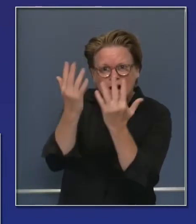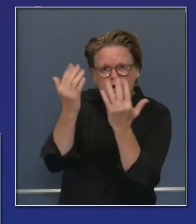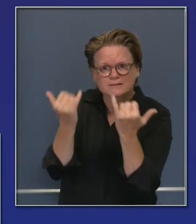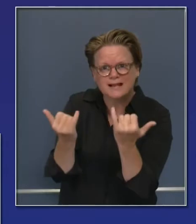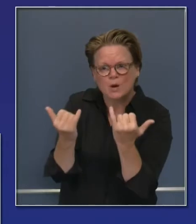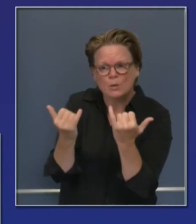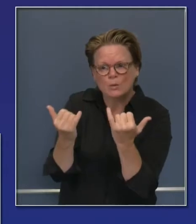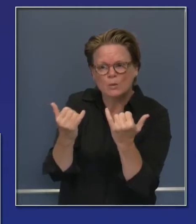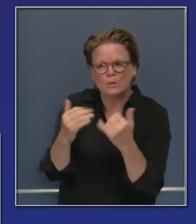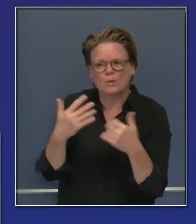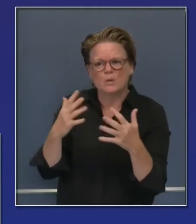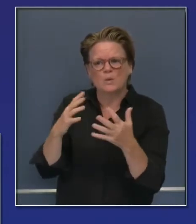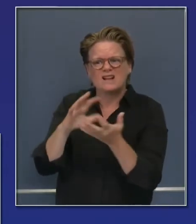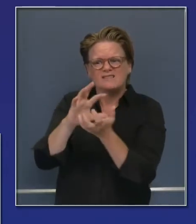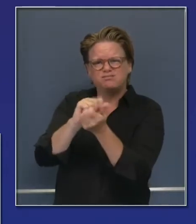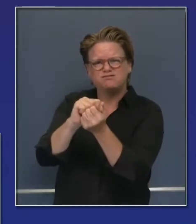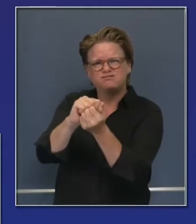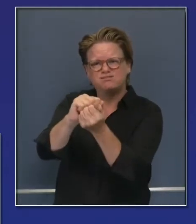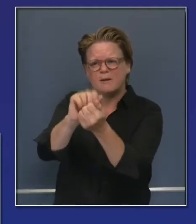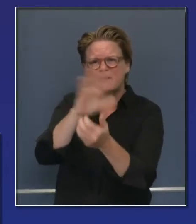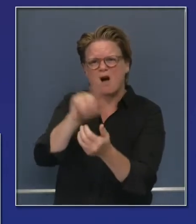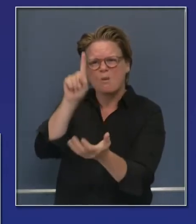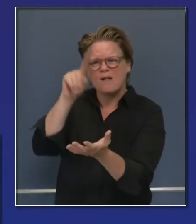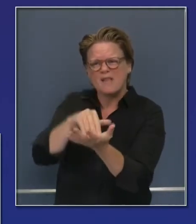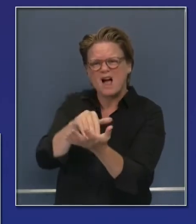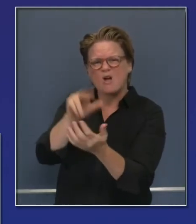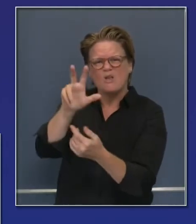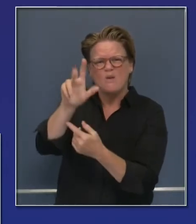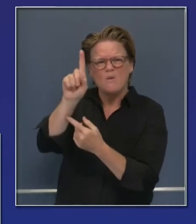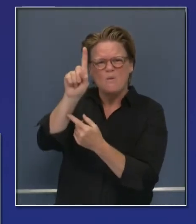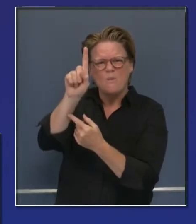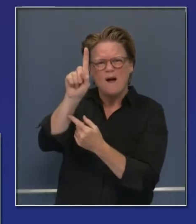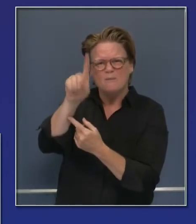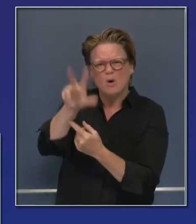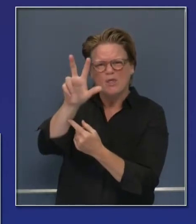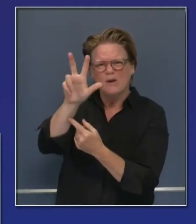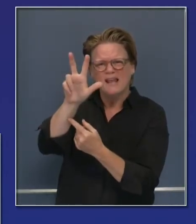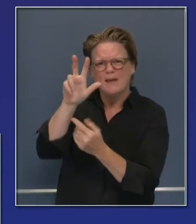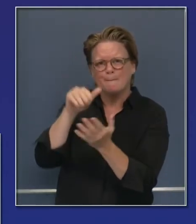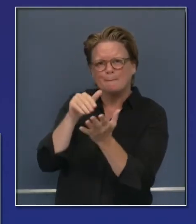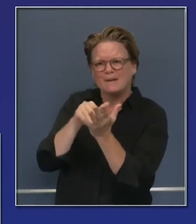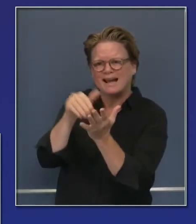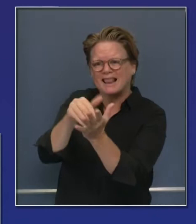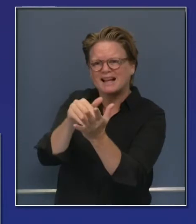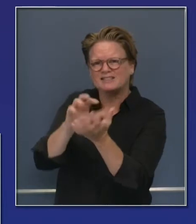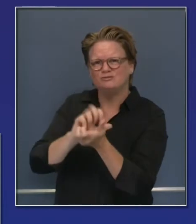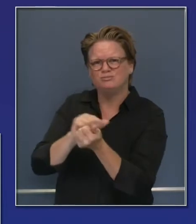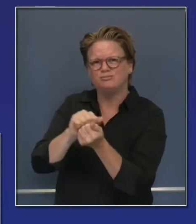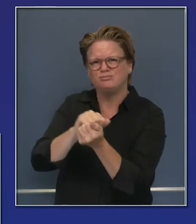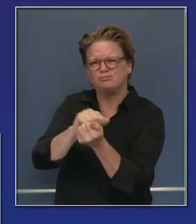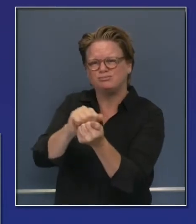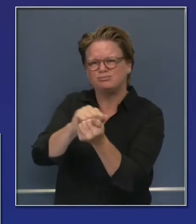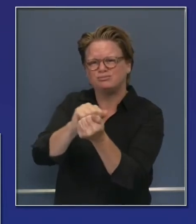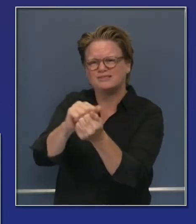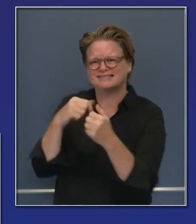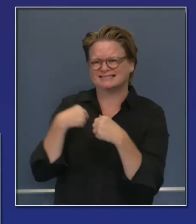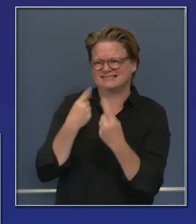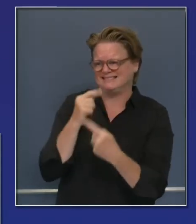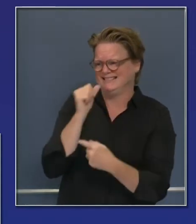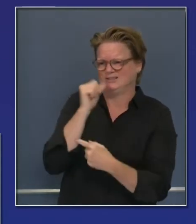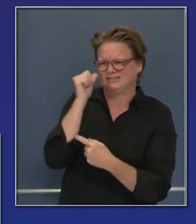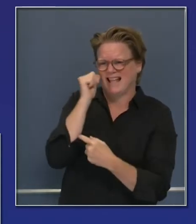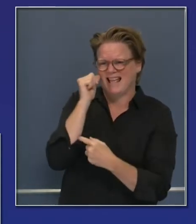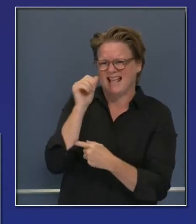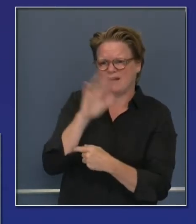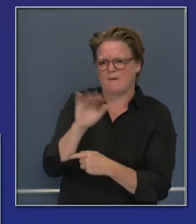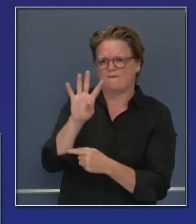million acres that have been burned. Just the last 24 hours, to put things in perspective, we've had 423 lightning